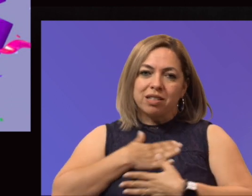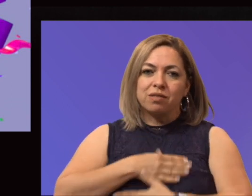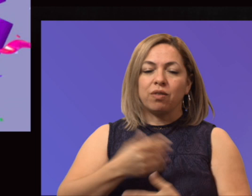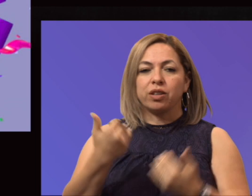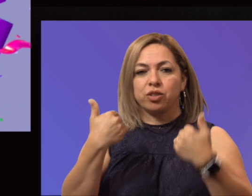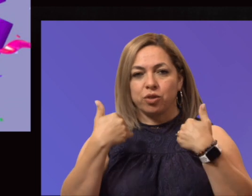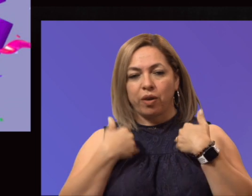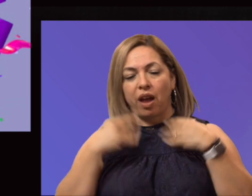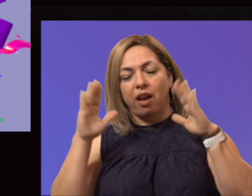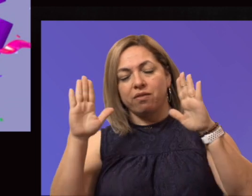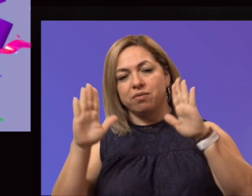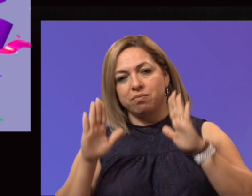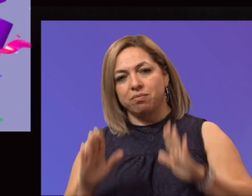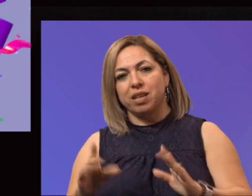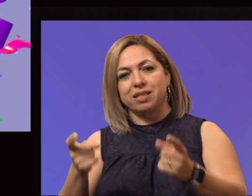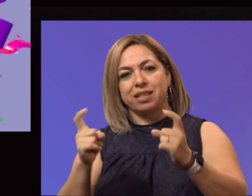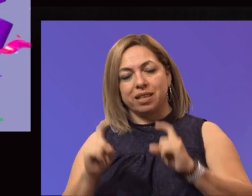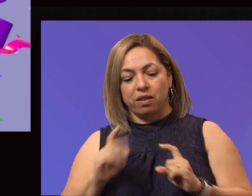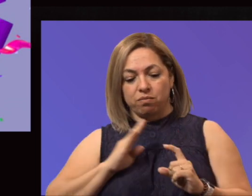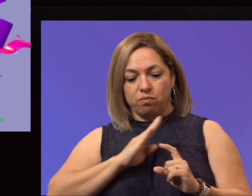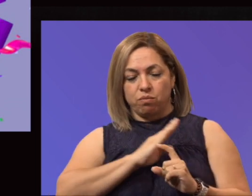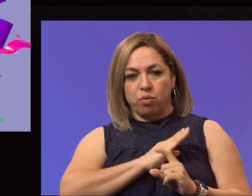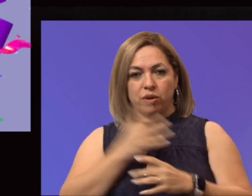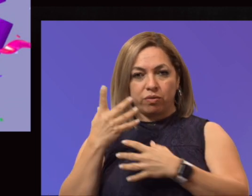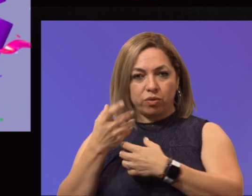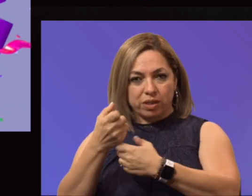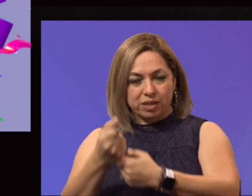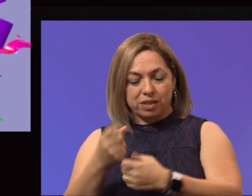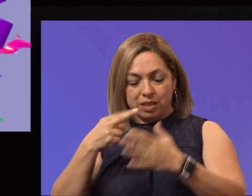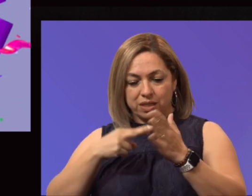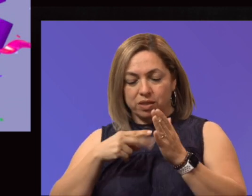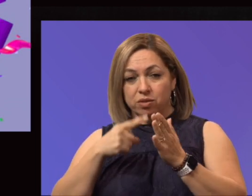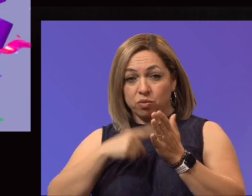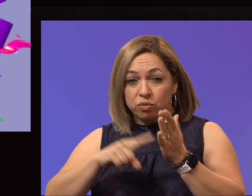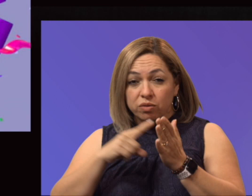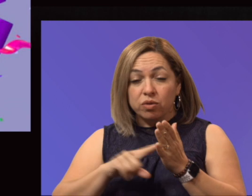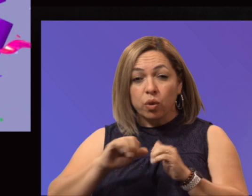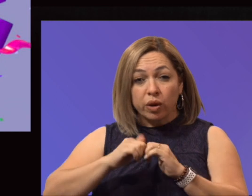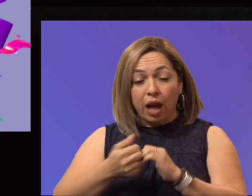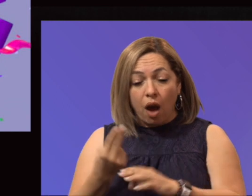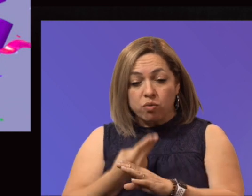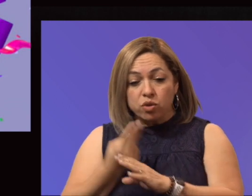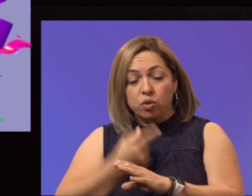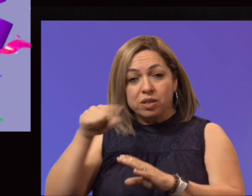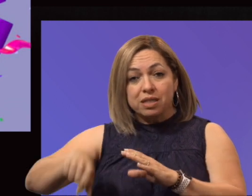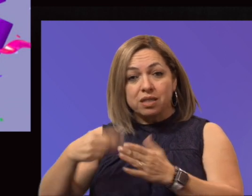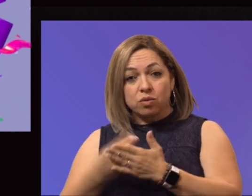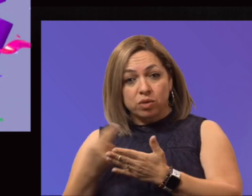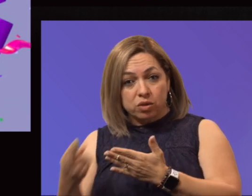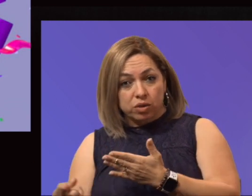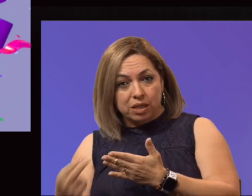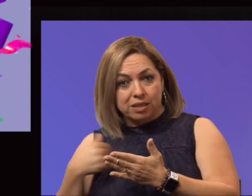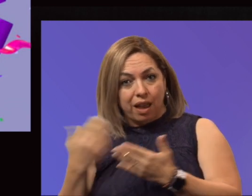gift. The Board of Trustees is currently reviewing possibilities of how we will utilize these resources. I've recommended to them